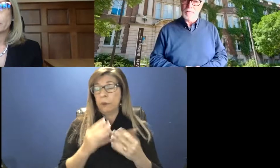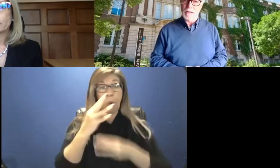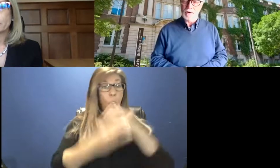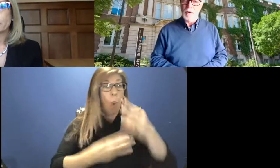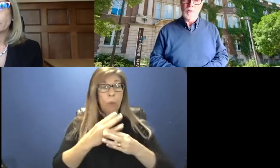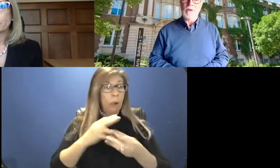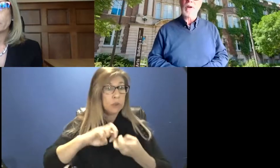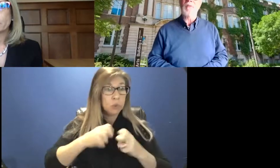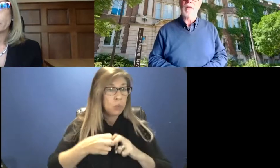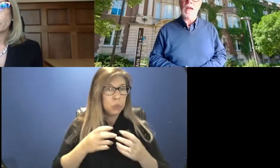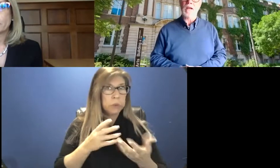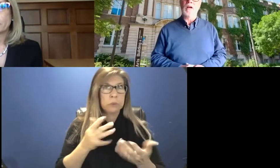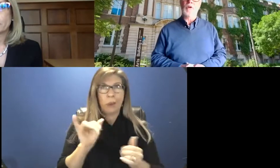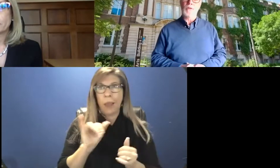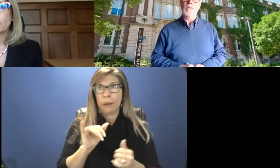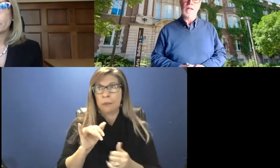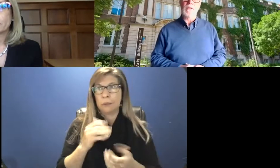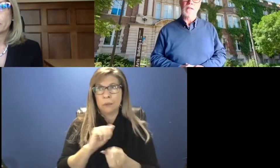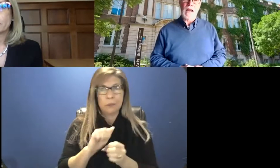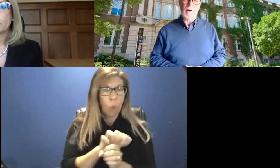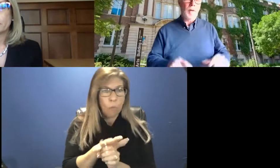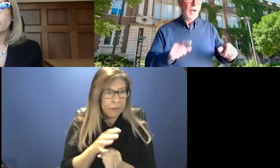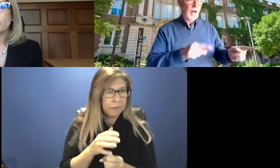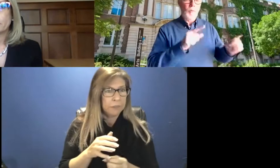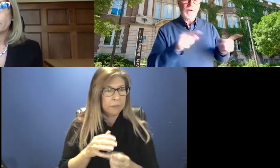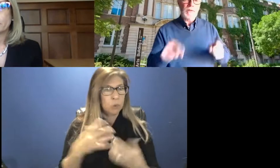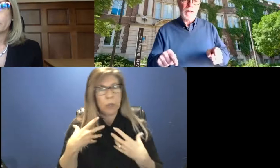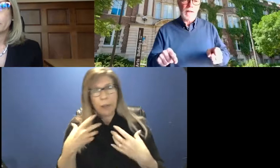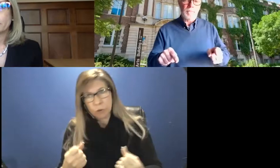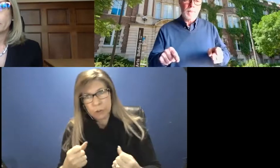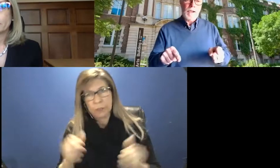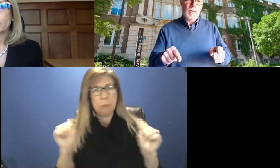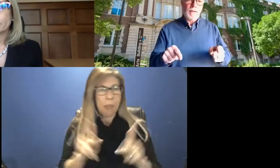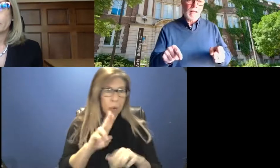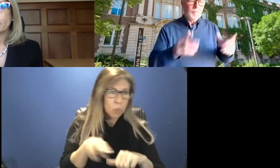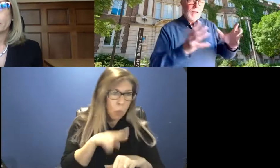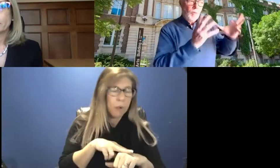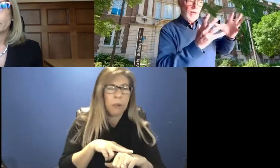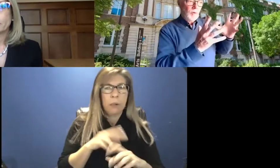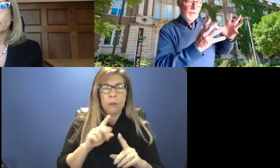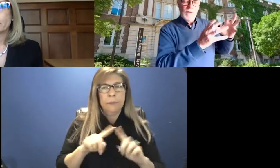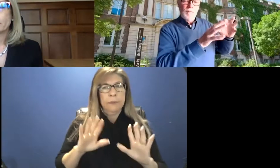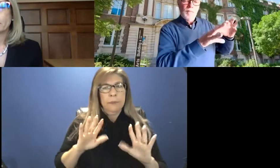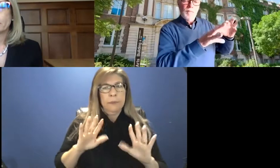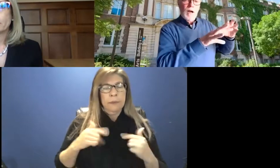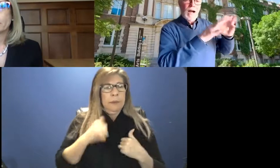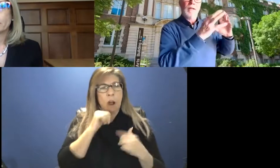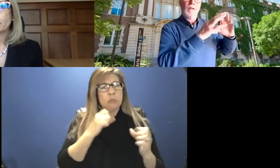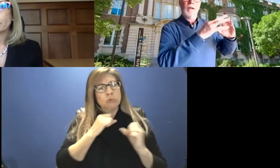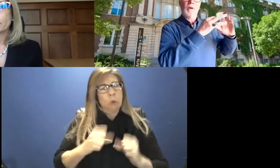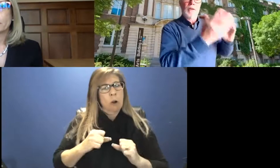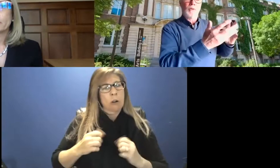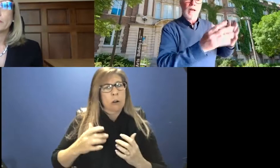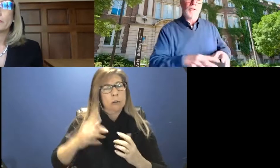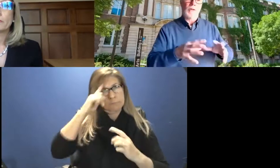those kinds of things. So, so I don't have a good sense now, but I will say that, that again, the way in which I like